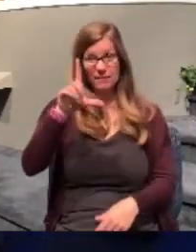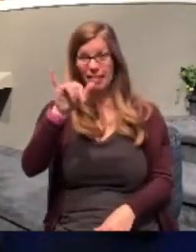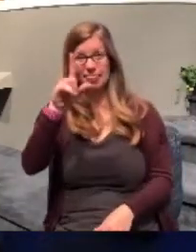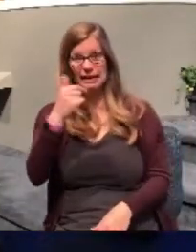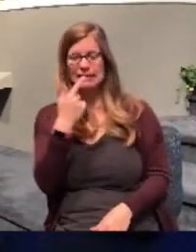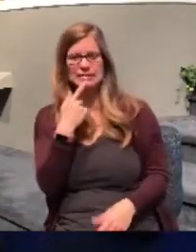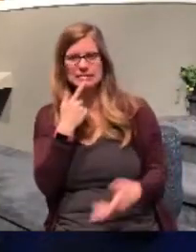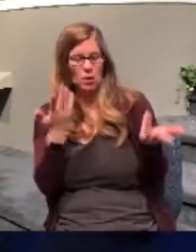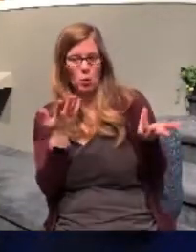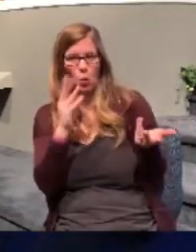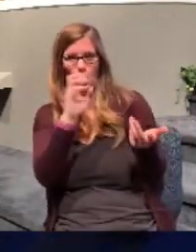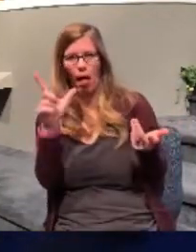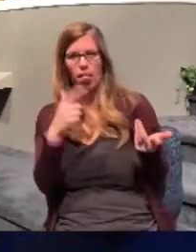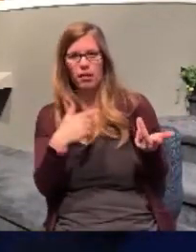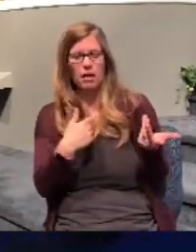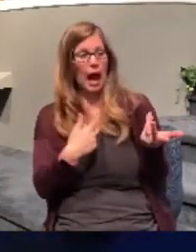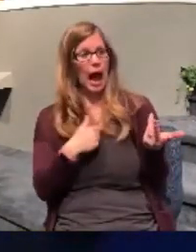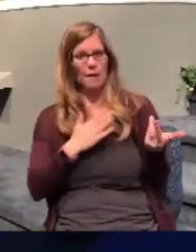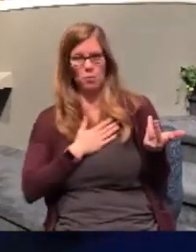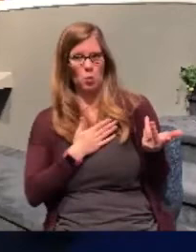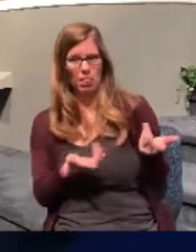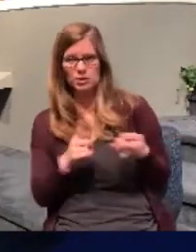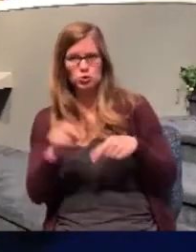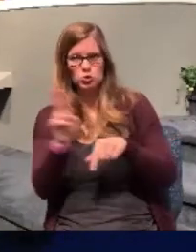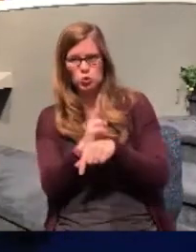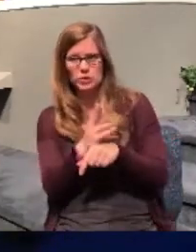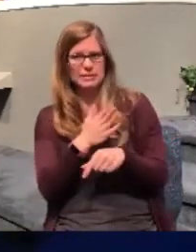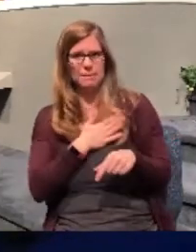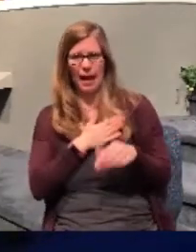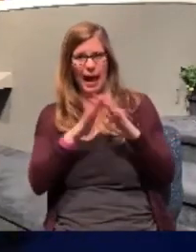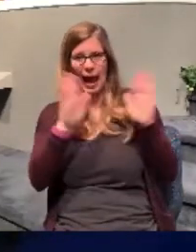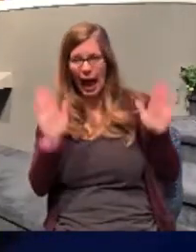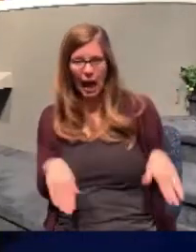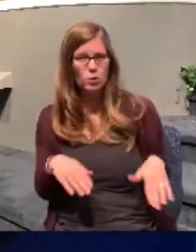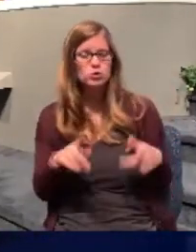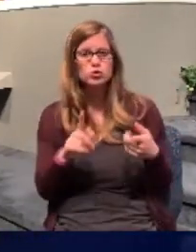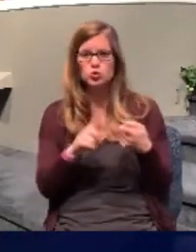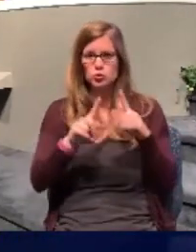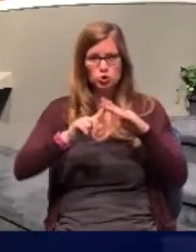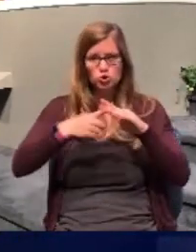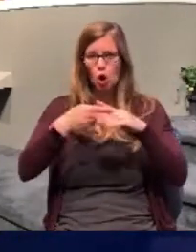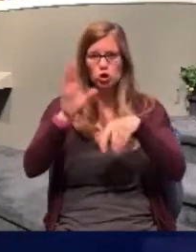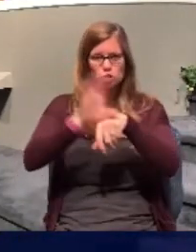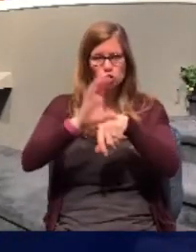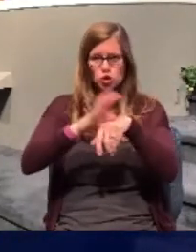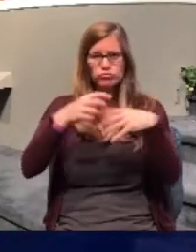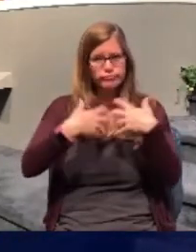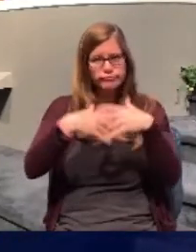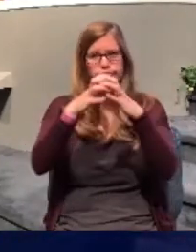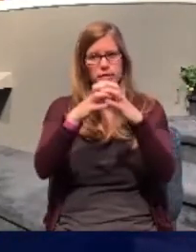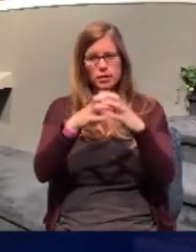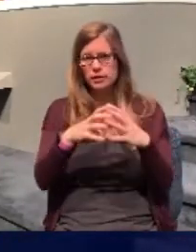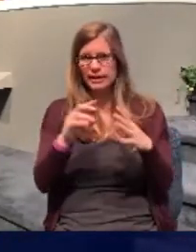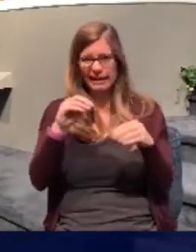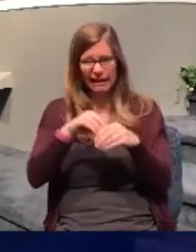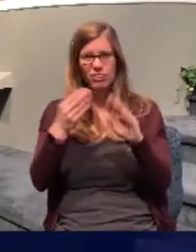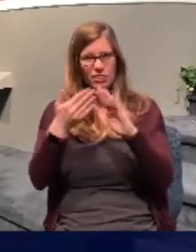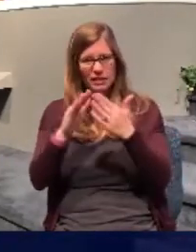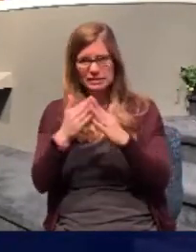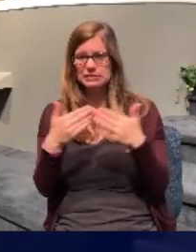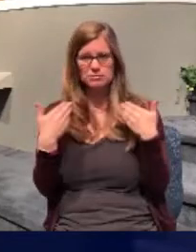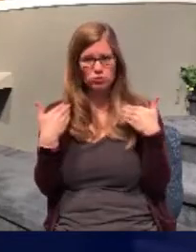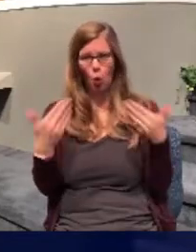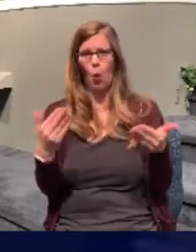well, I'm willing to utilize my house to try to start a church right here in the city of